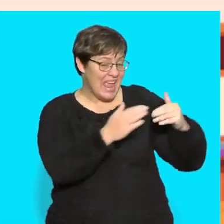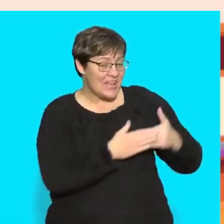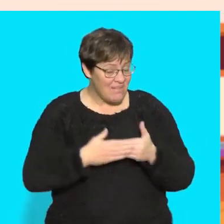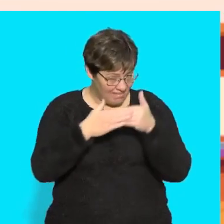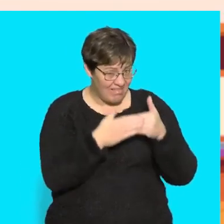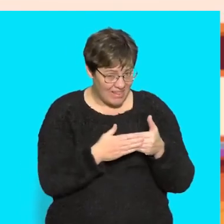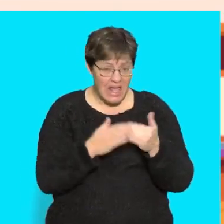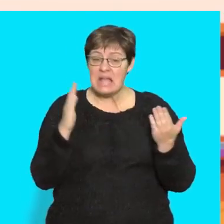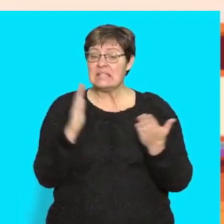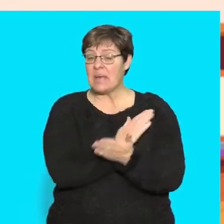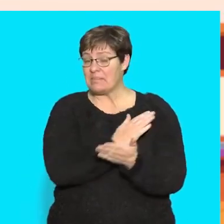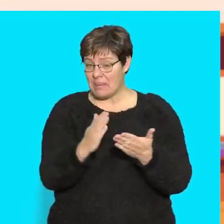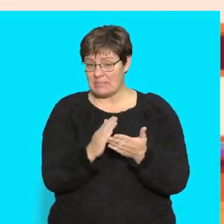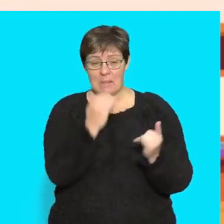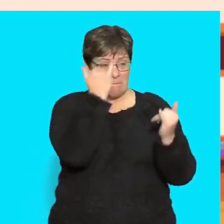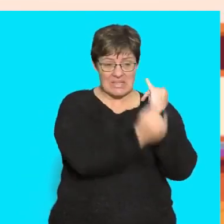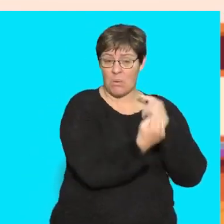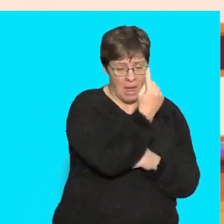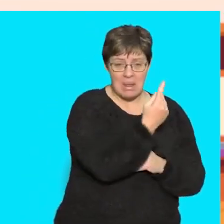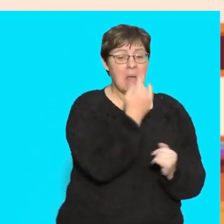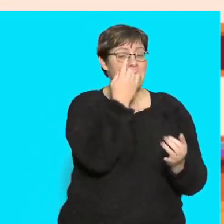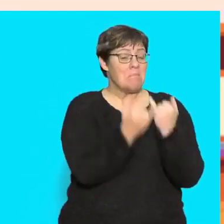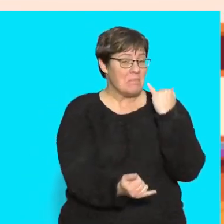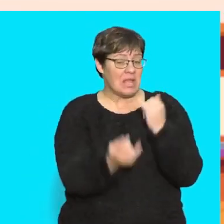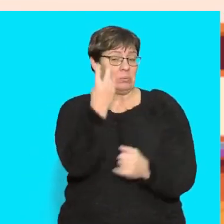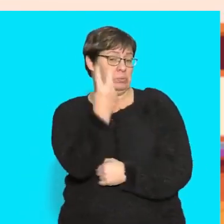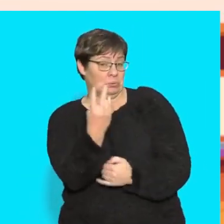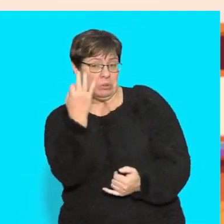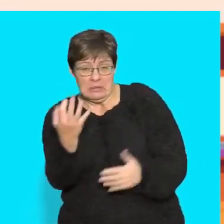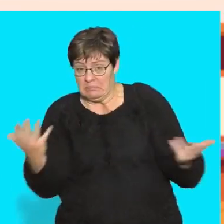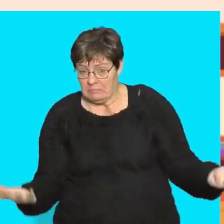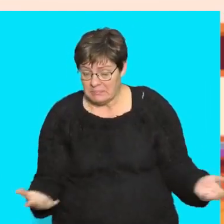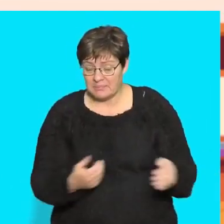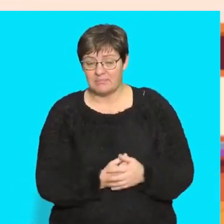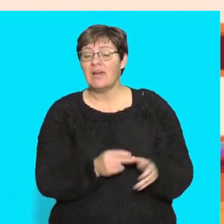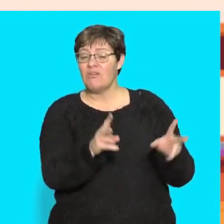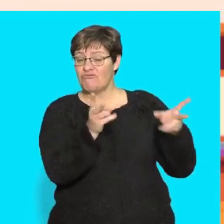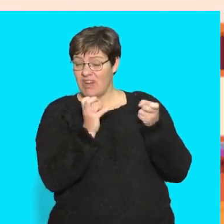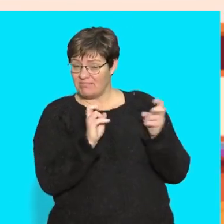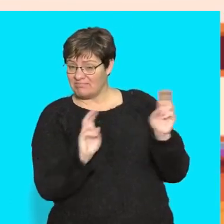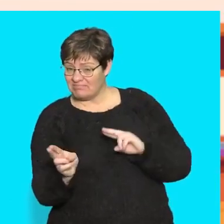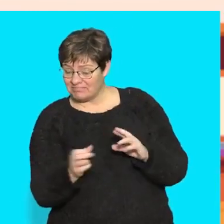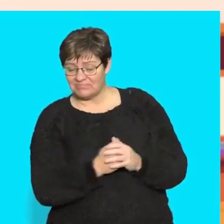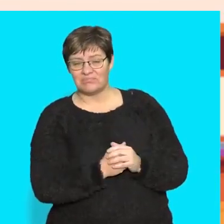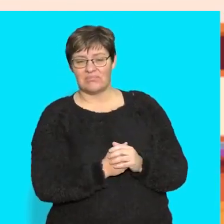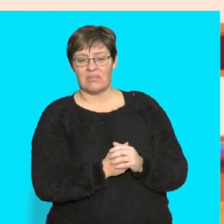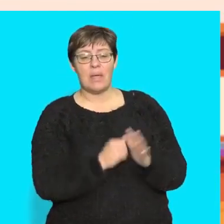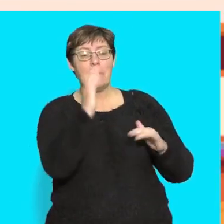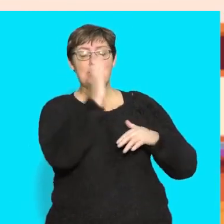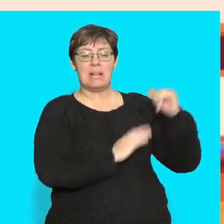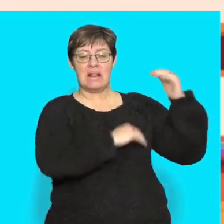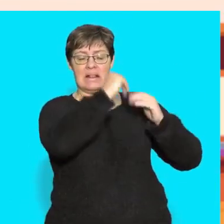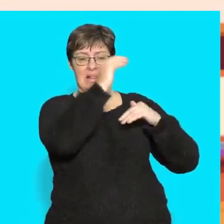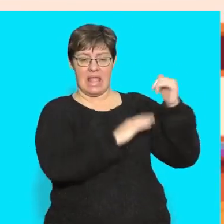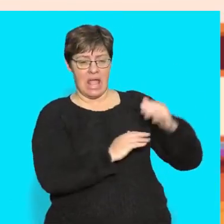there is more than one mistake. Ready? Listen! The builder sprays the fire with the